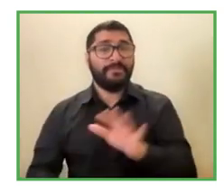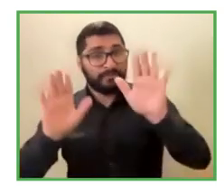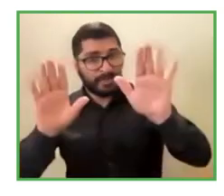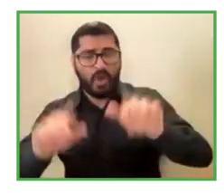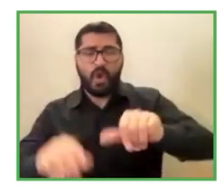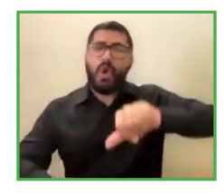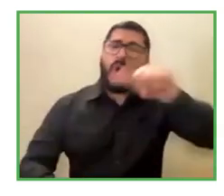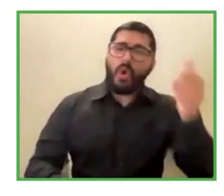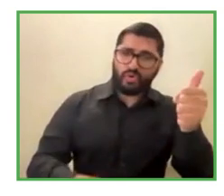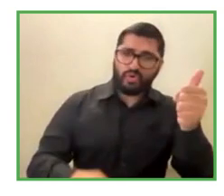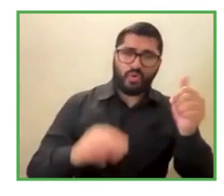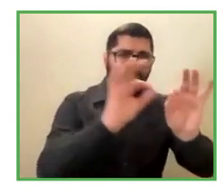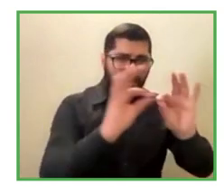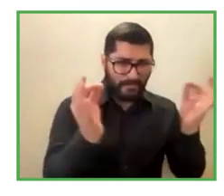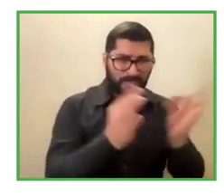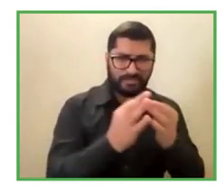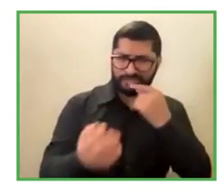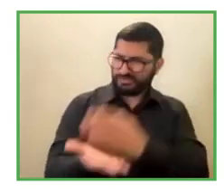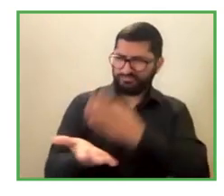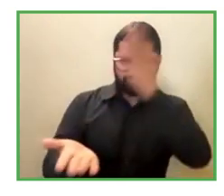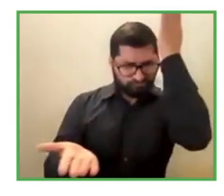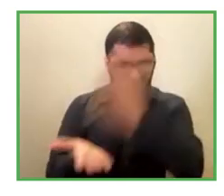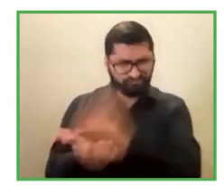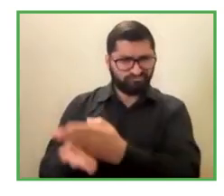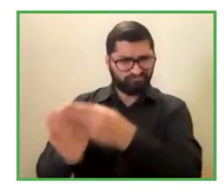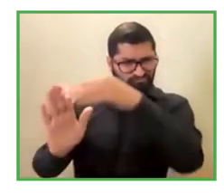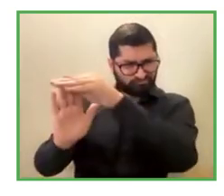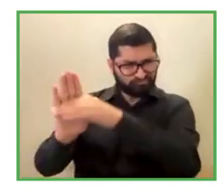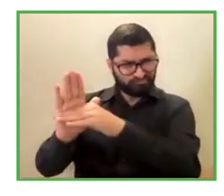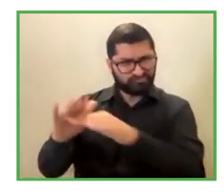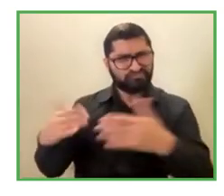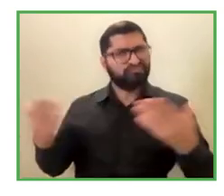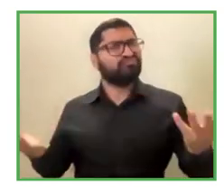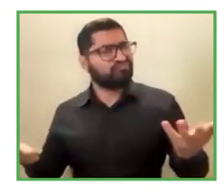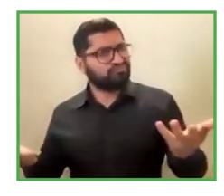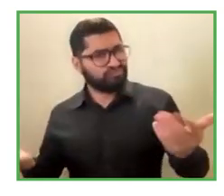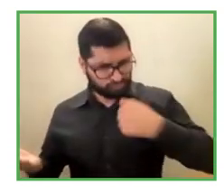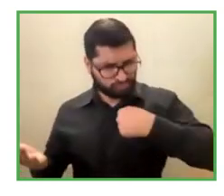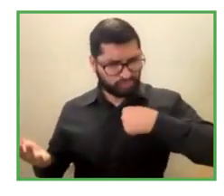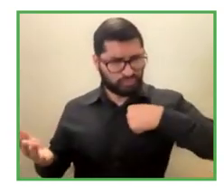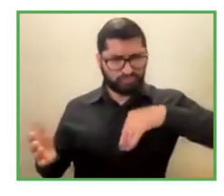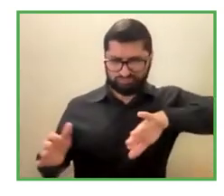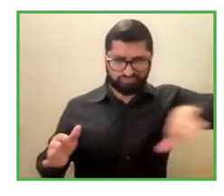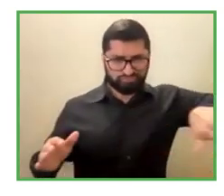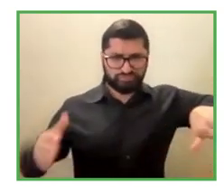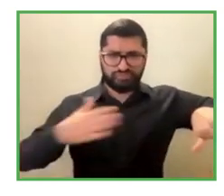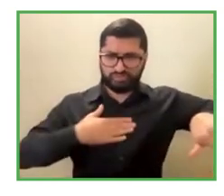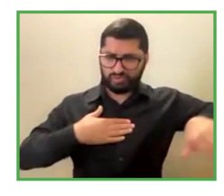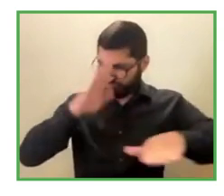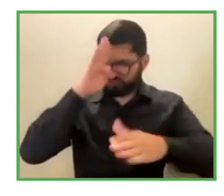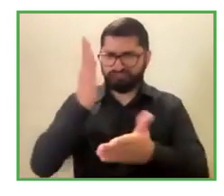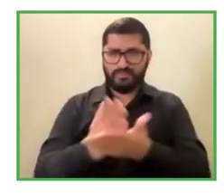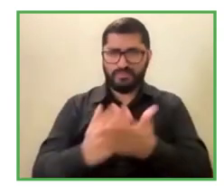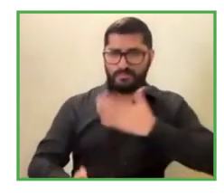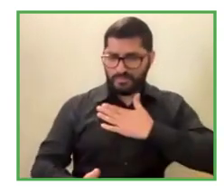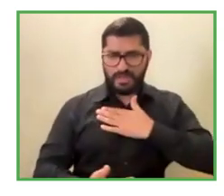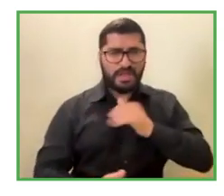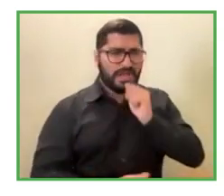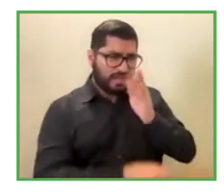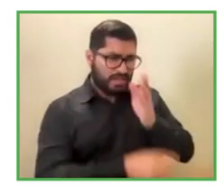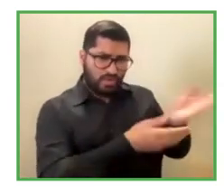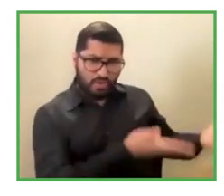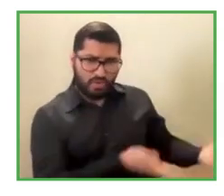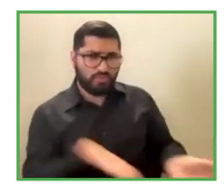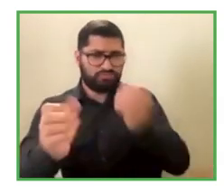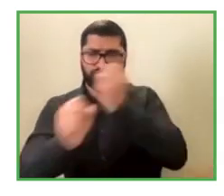families were very steadfast and and were very firm in saying that their